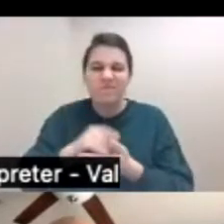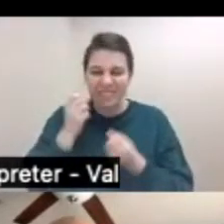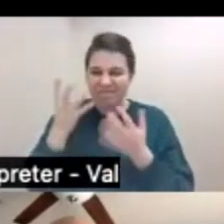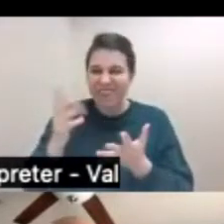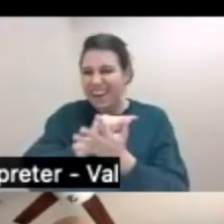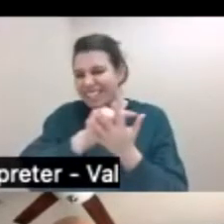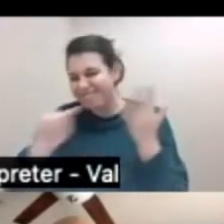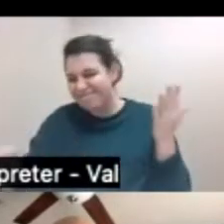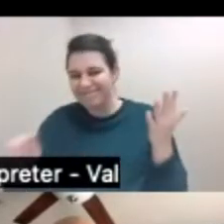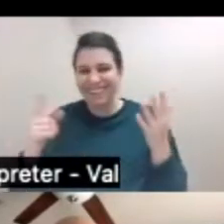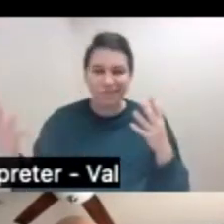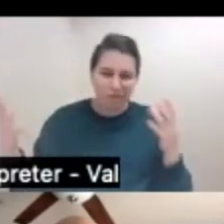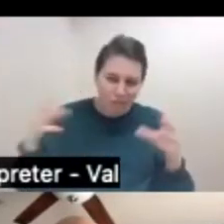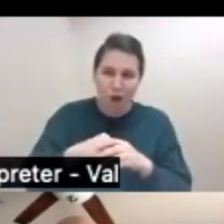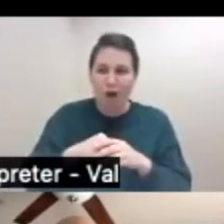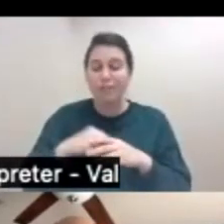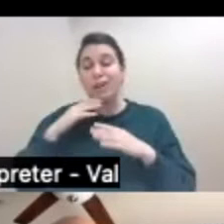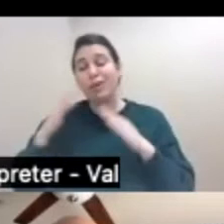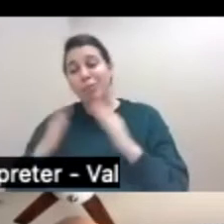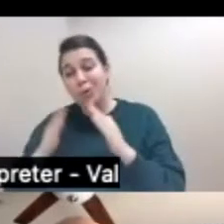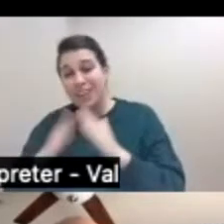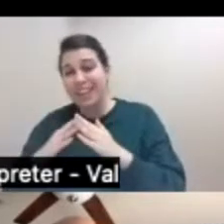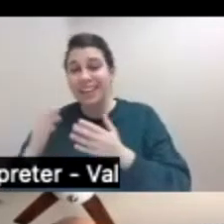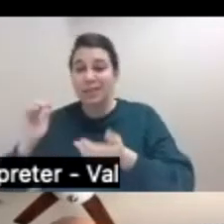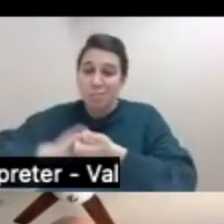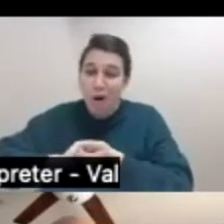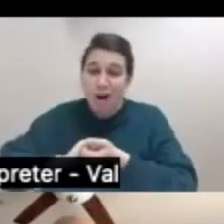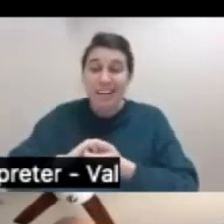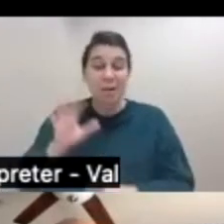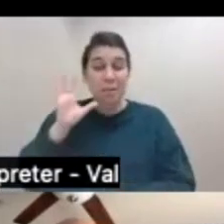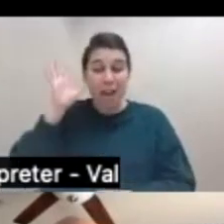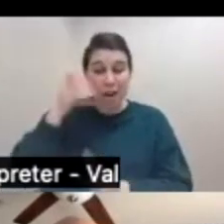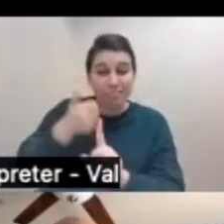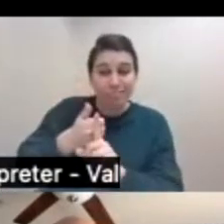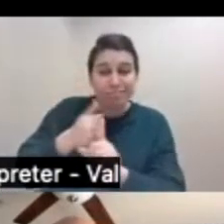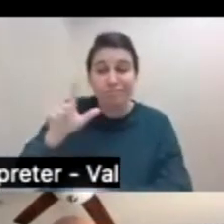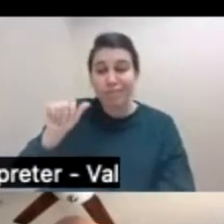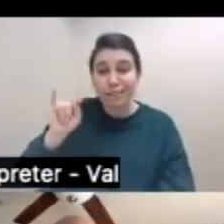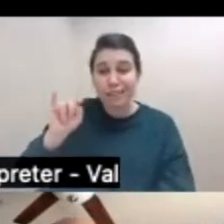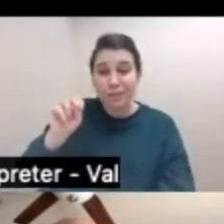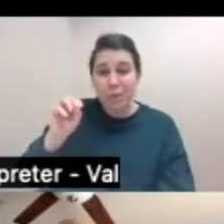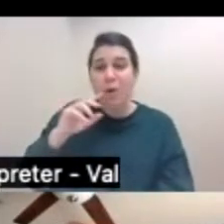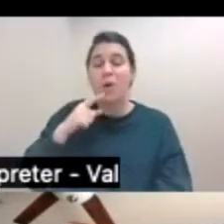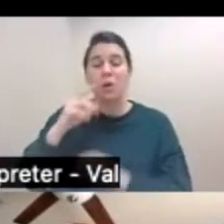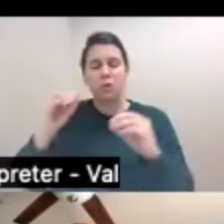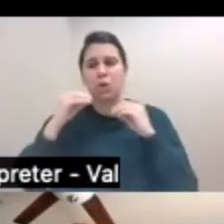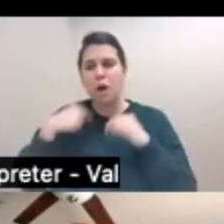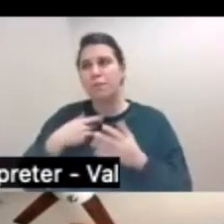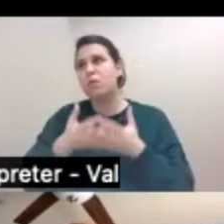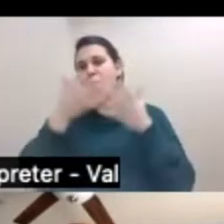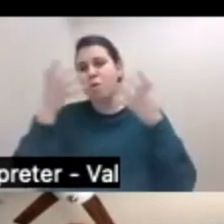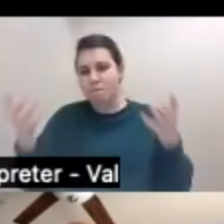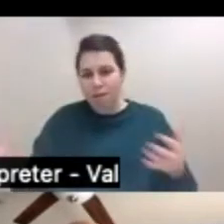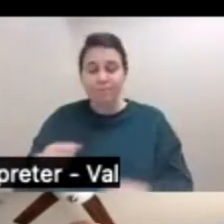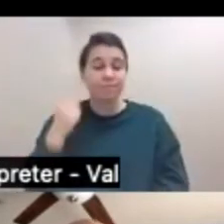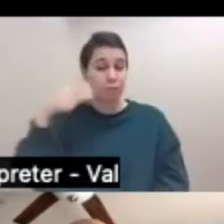people, community partners, the Latino parents themselves who have taught us so much. And by the way, in the Q&A,